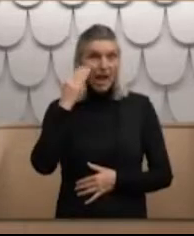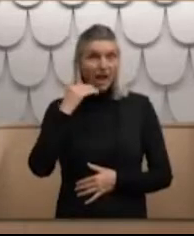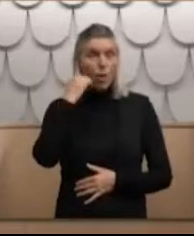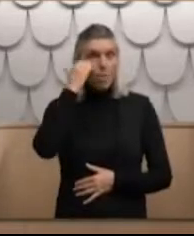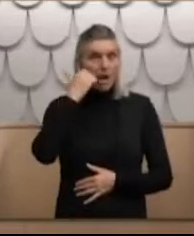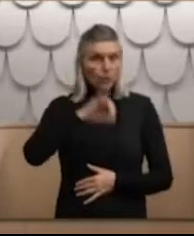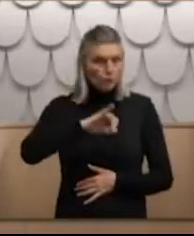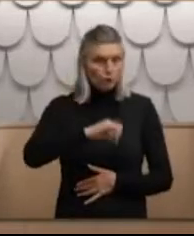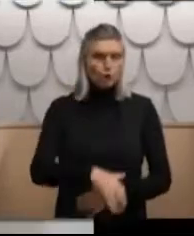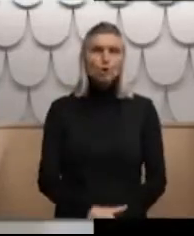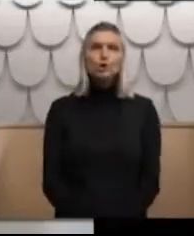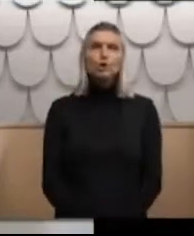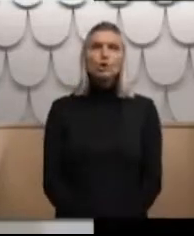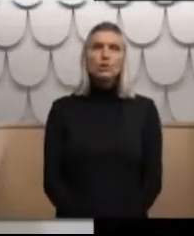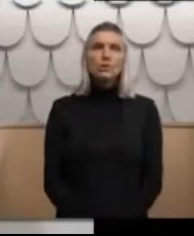te reo Māori?